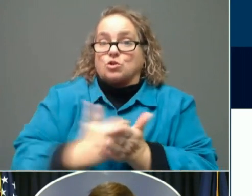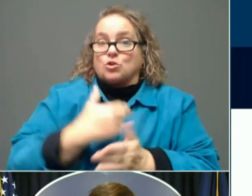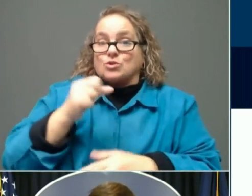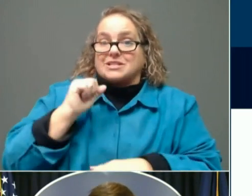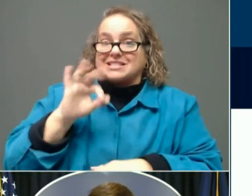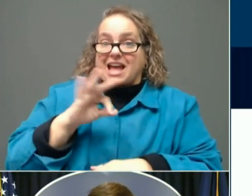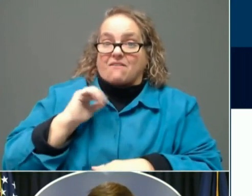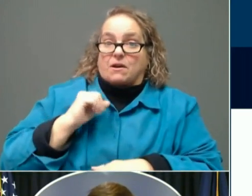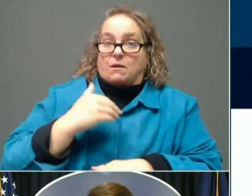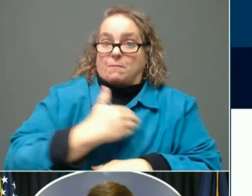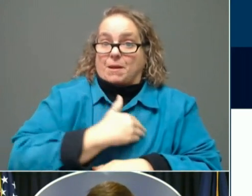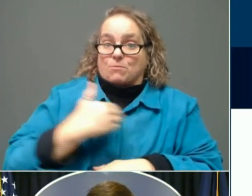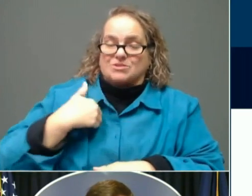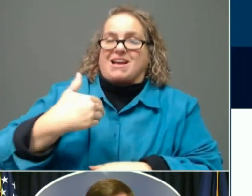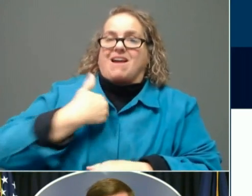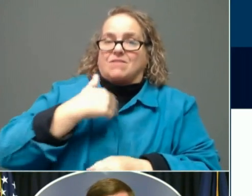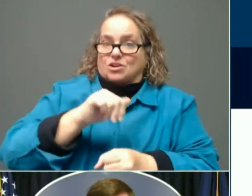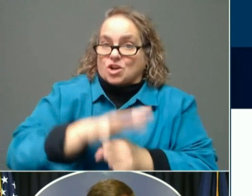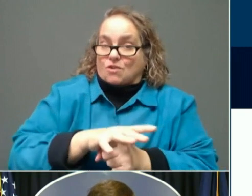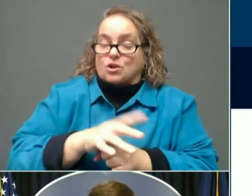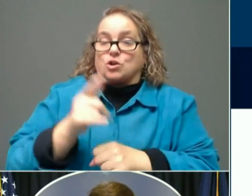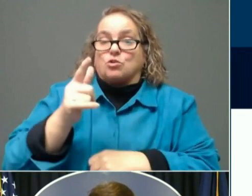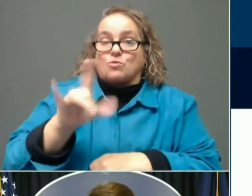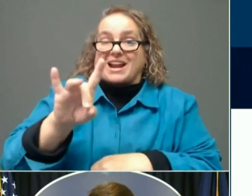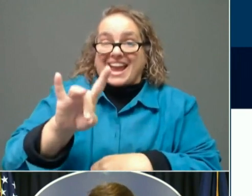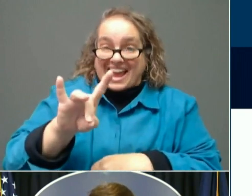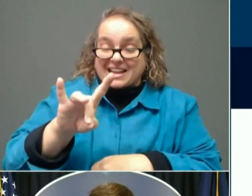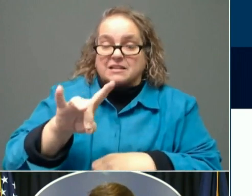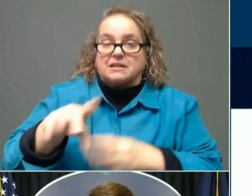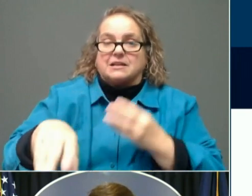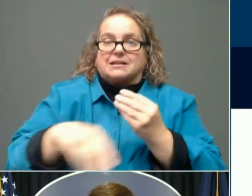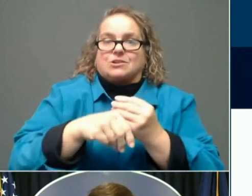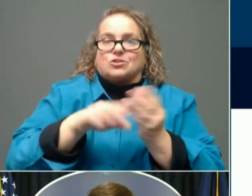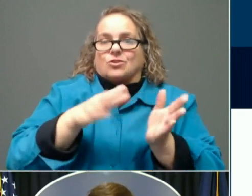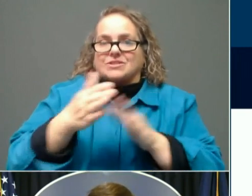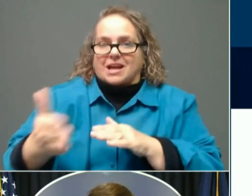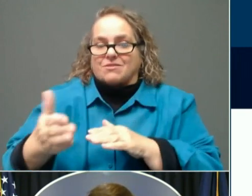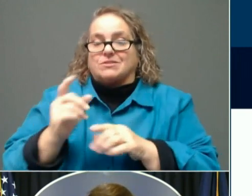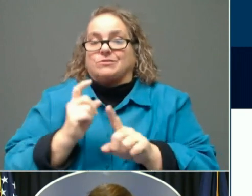28 additional deaths attributable to long-term care.